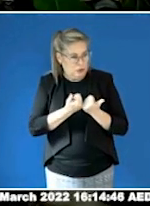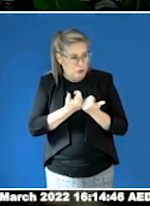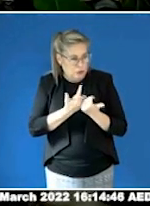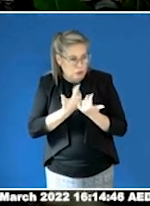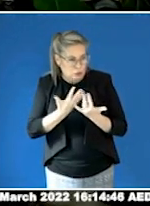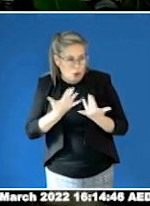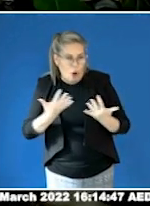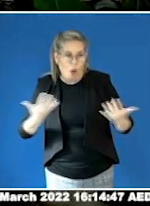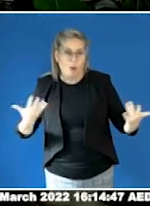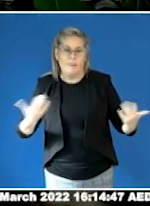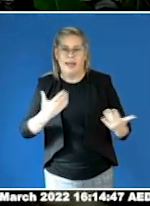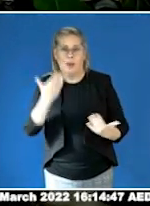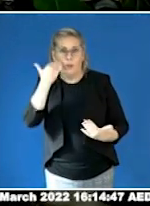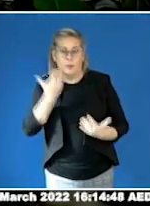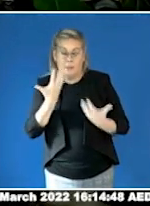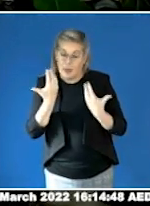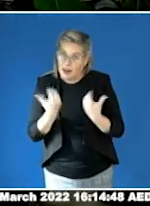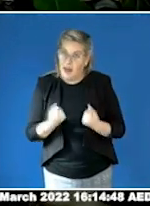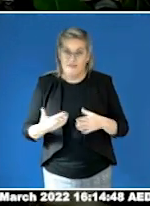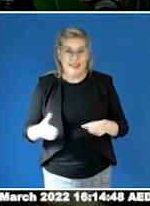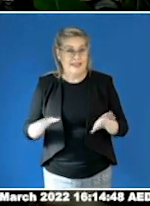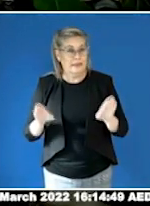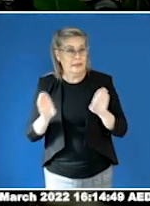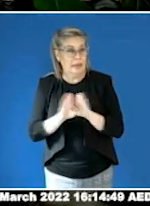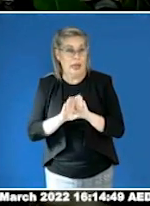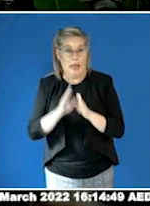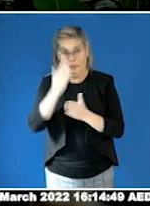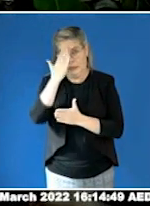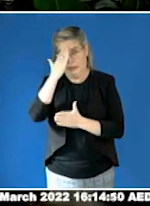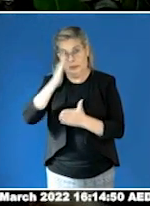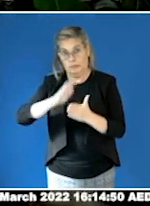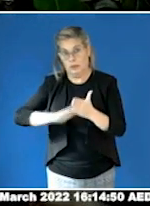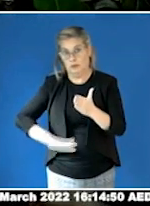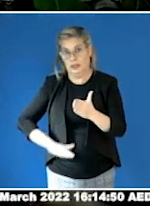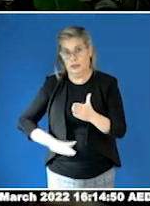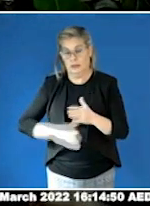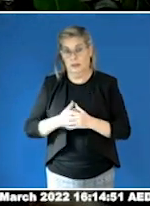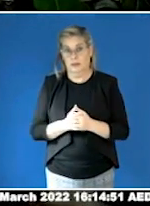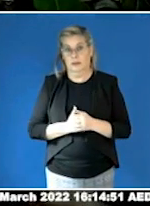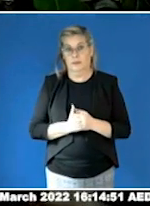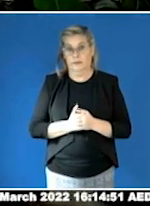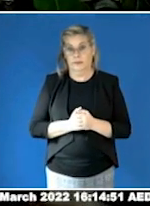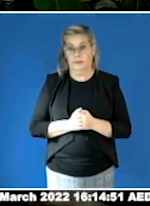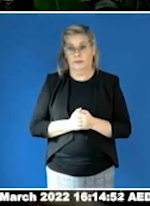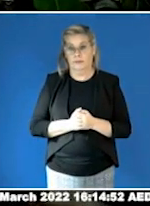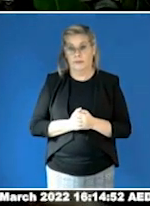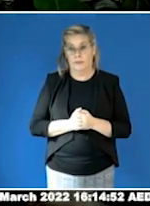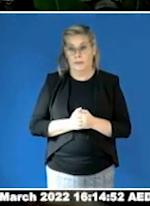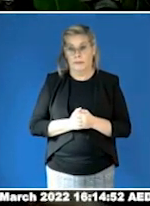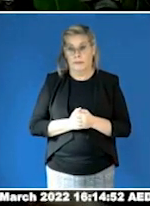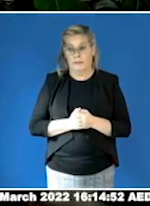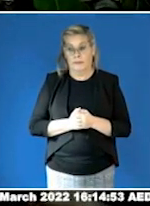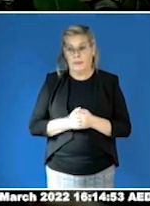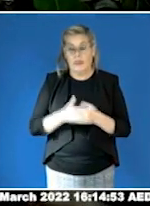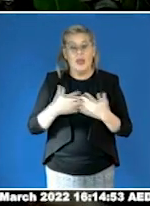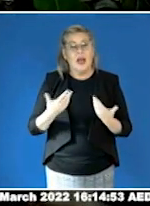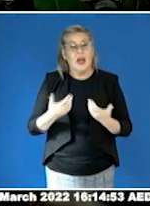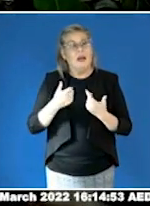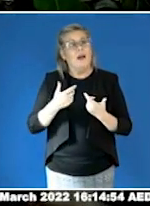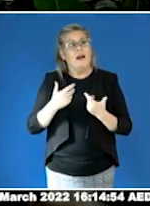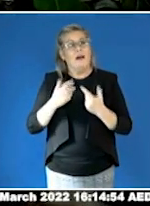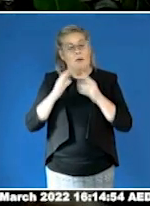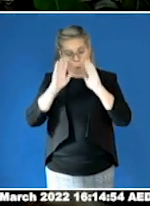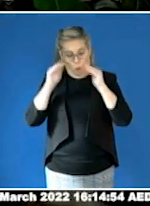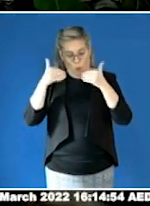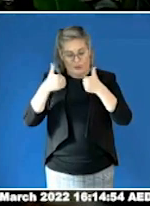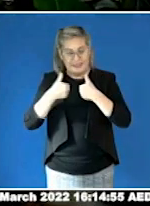community. We have, like I said earlier, layers of vulnerability, but also a